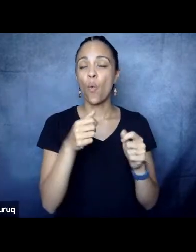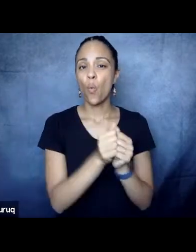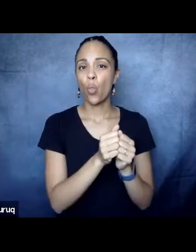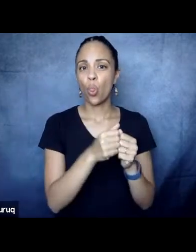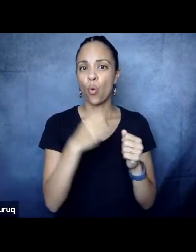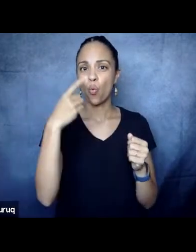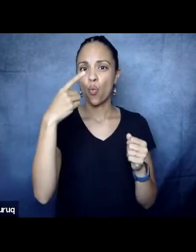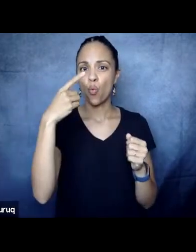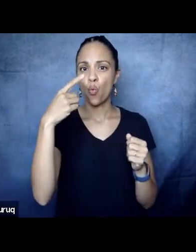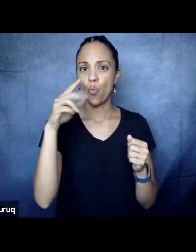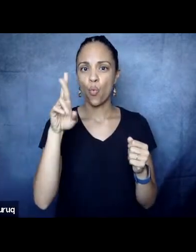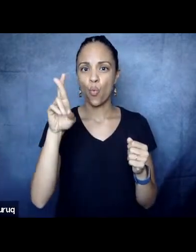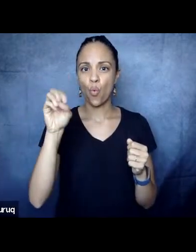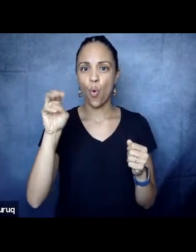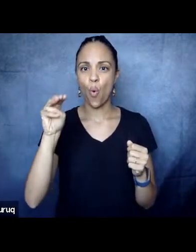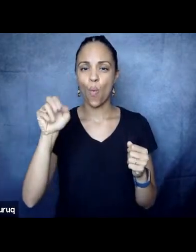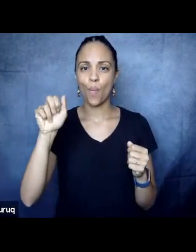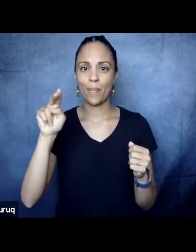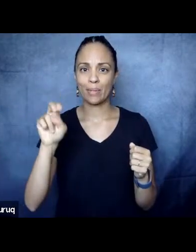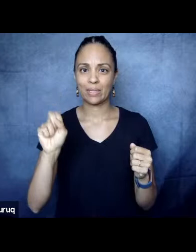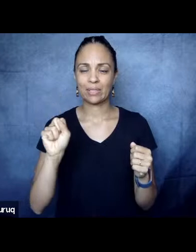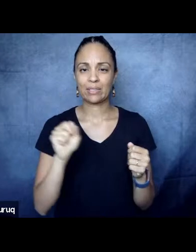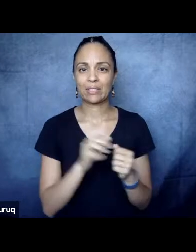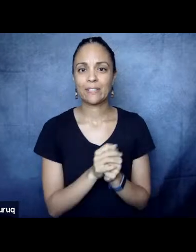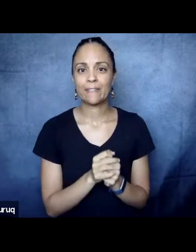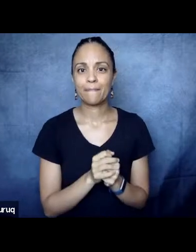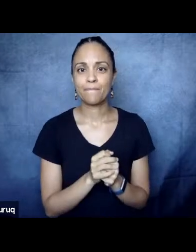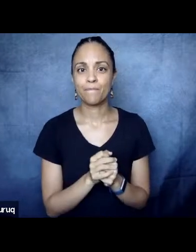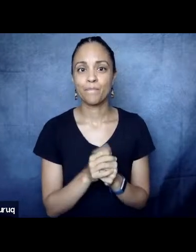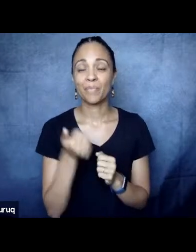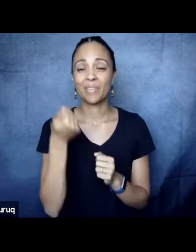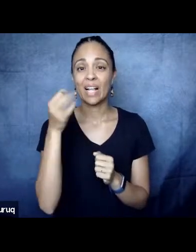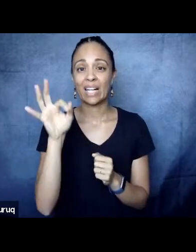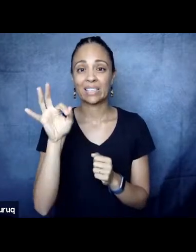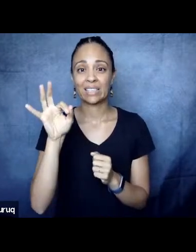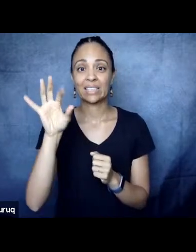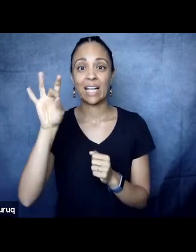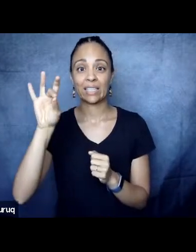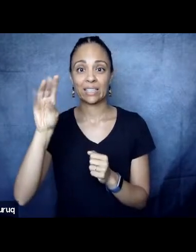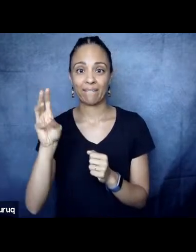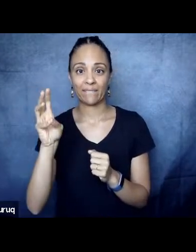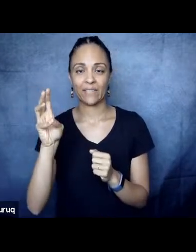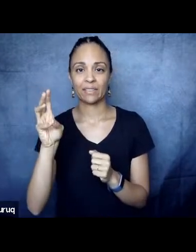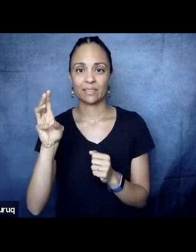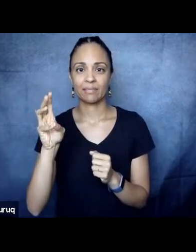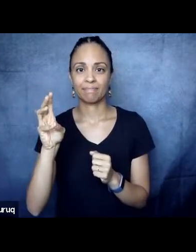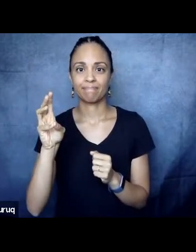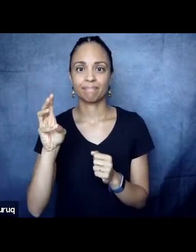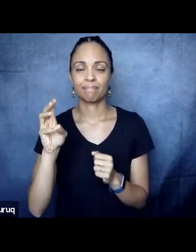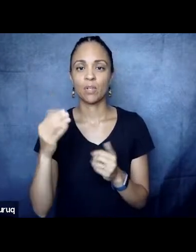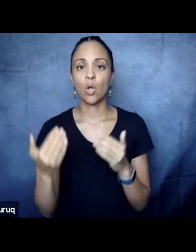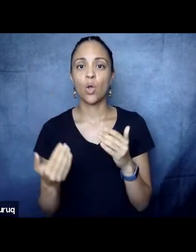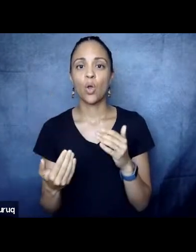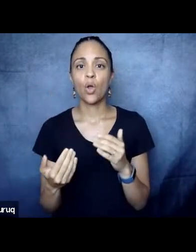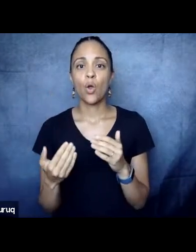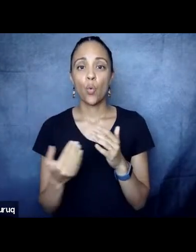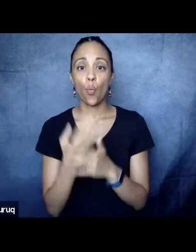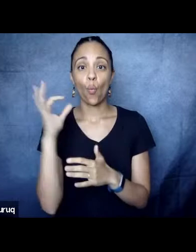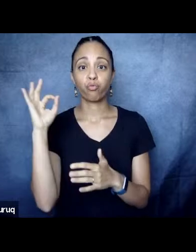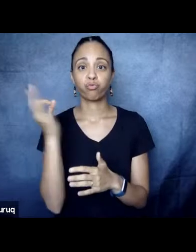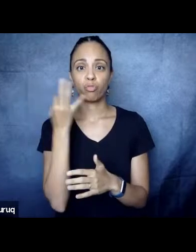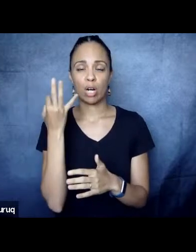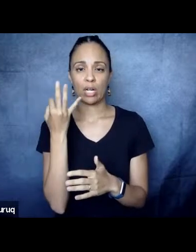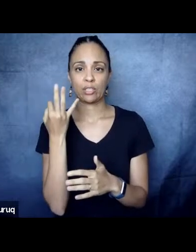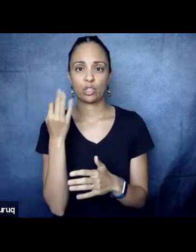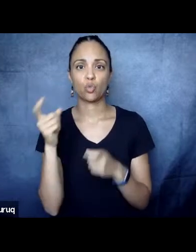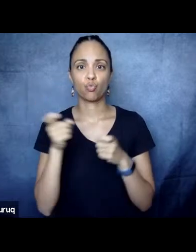987, Hugh Capet, Count of Paris, who became one of the kings of